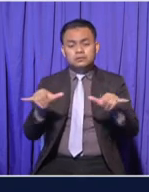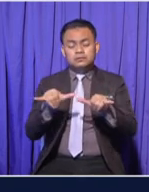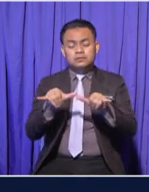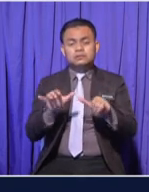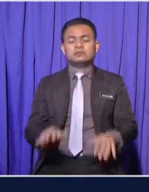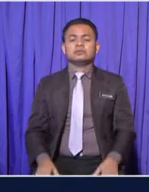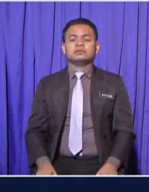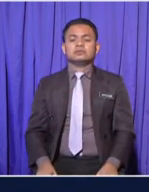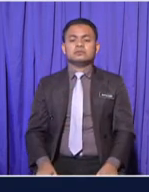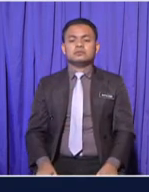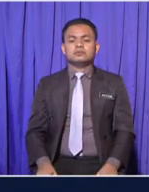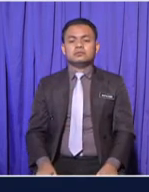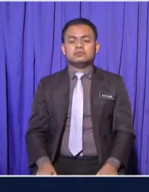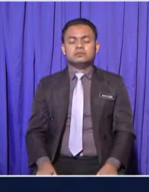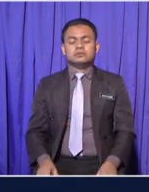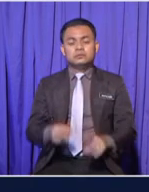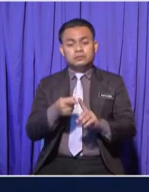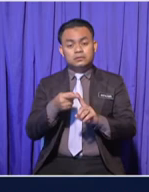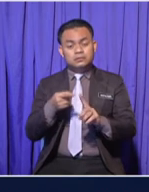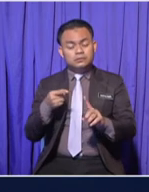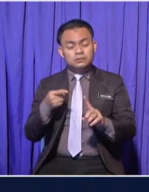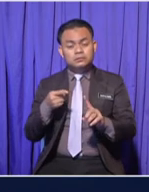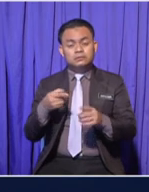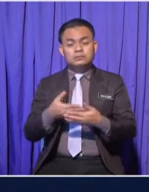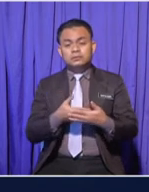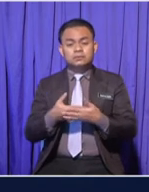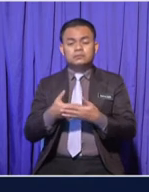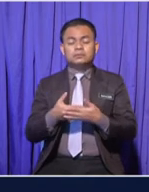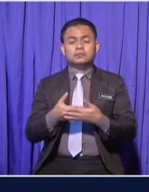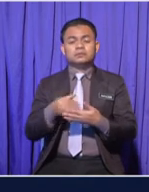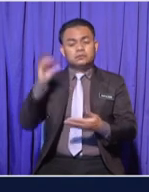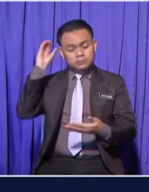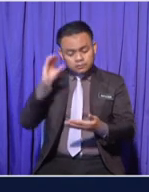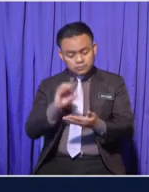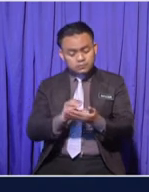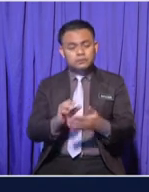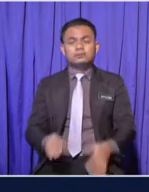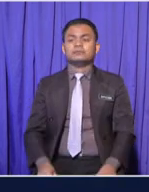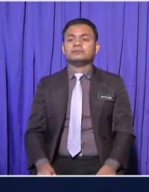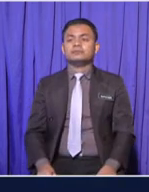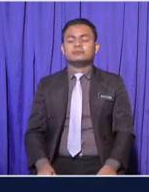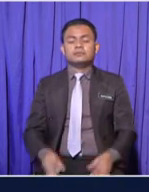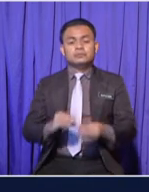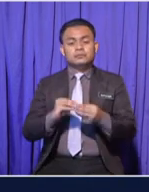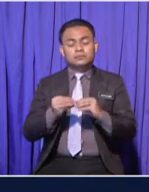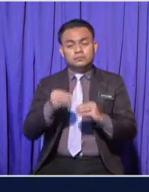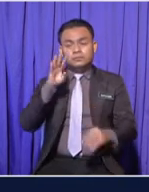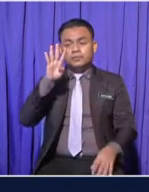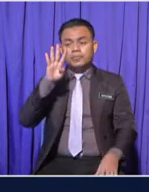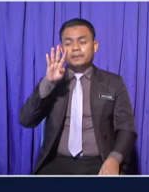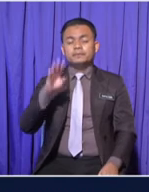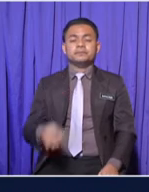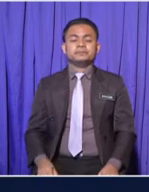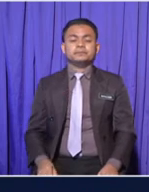various Individual In the Given pictures And number four Describe